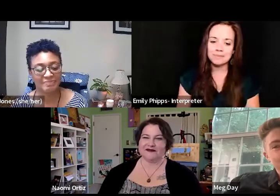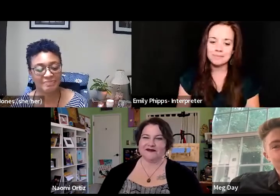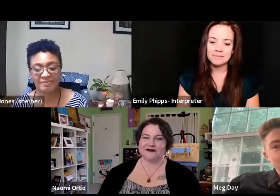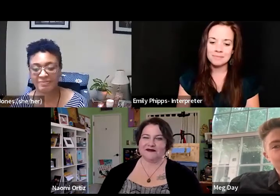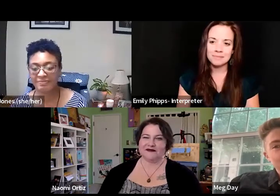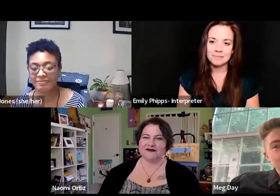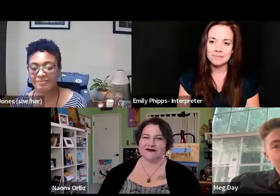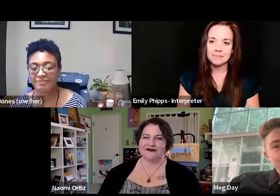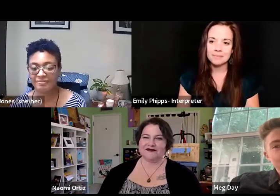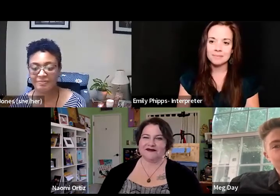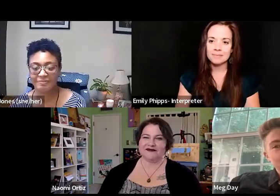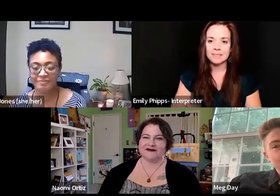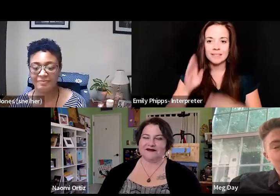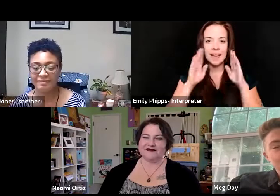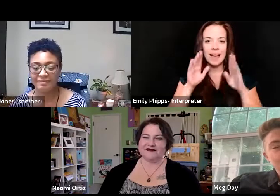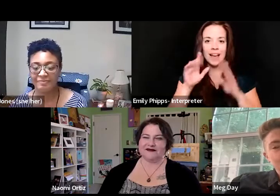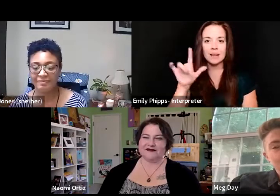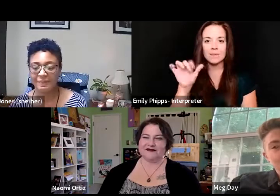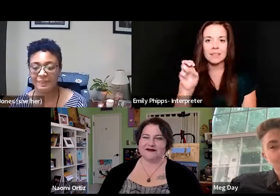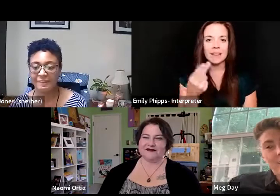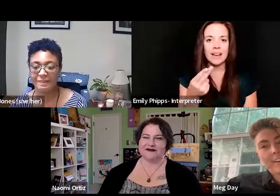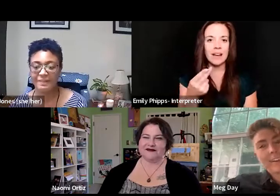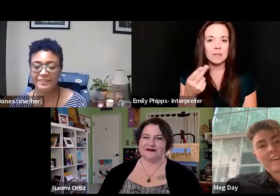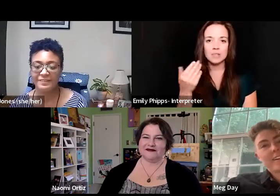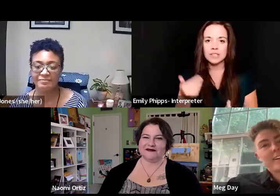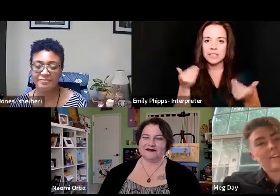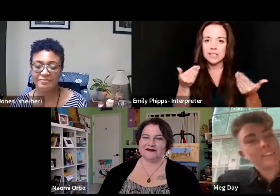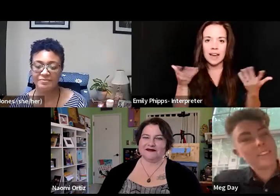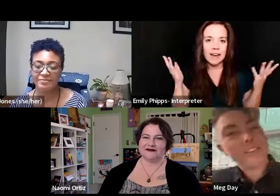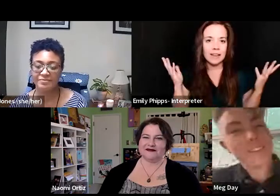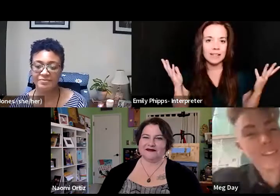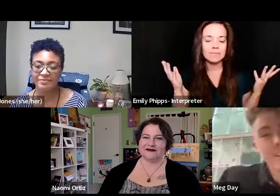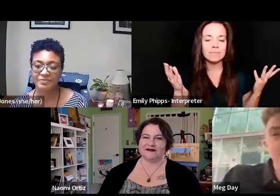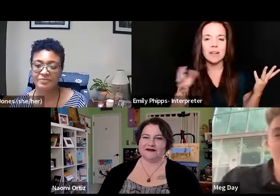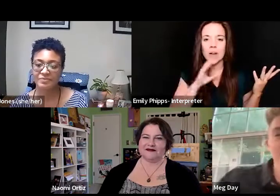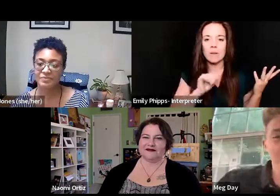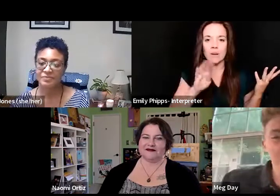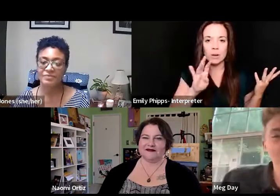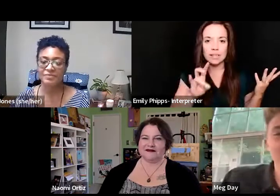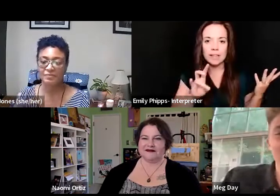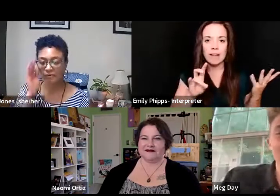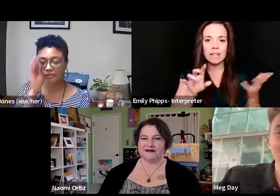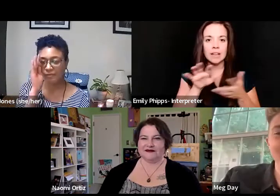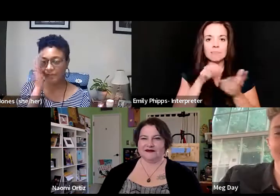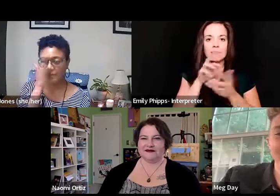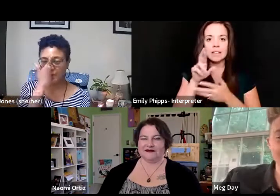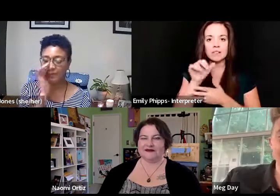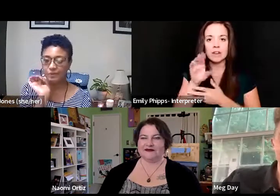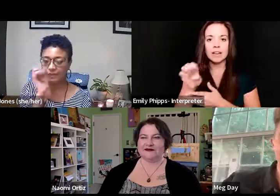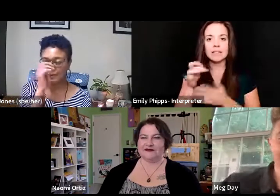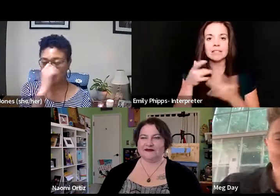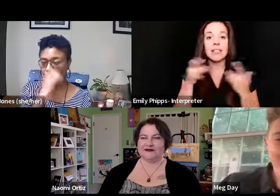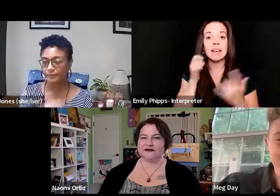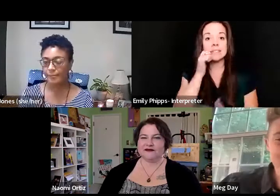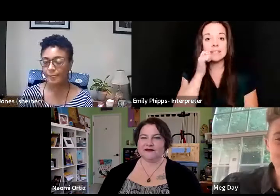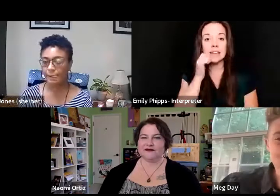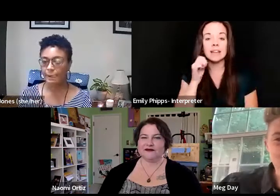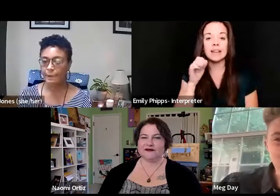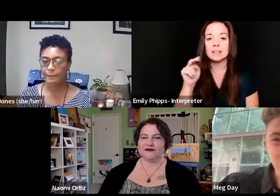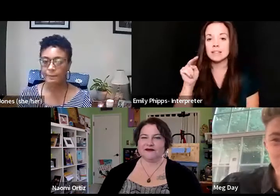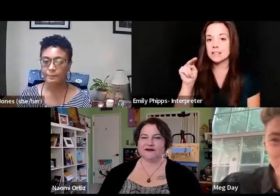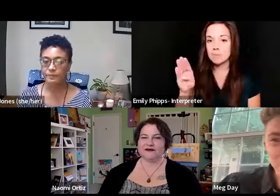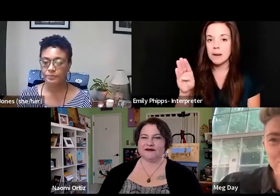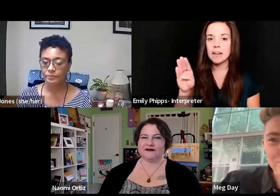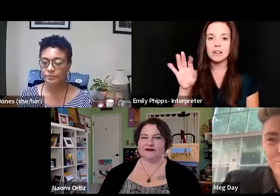Hi, I'm Leah. I'm just this guy. I'm a 47-year-old, mixed-race, light-skinned, non-binary femme.